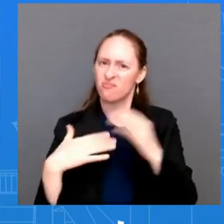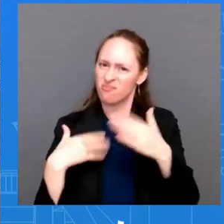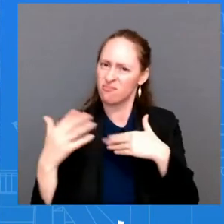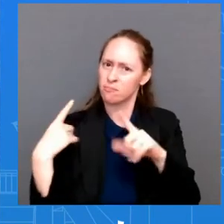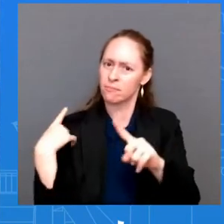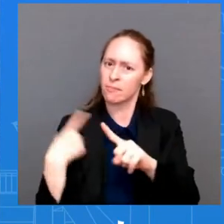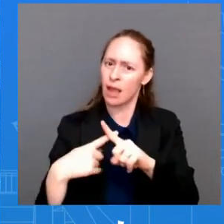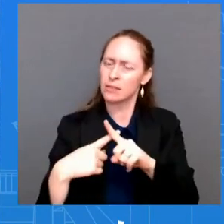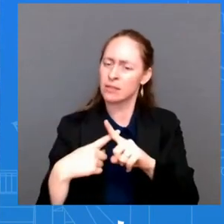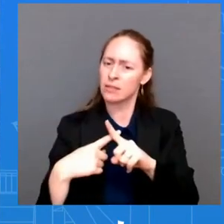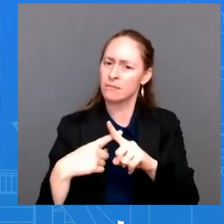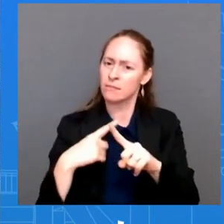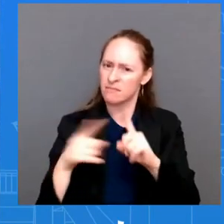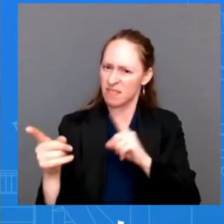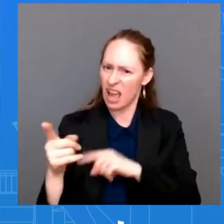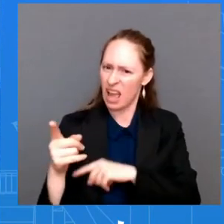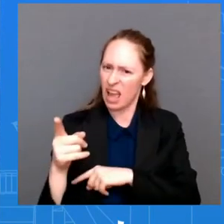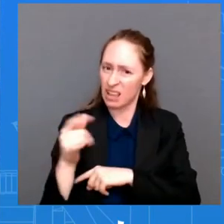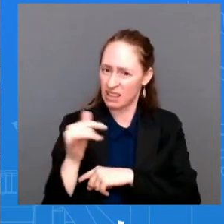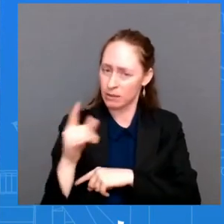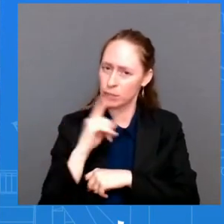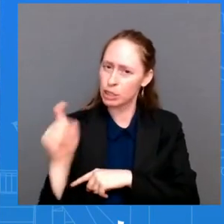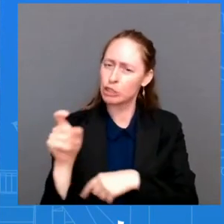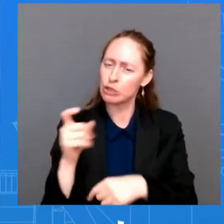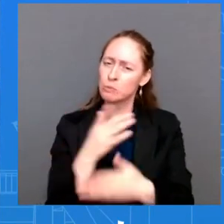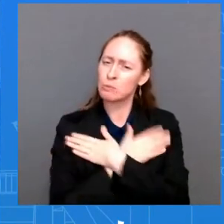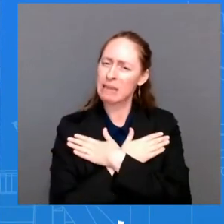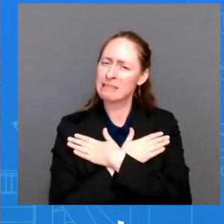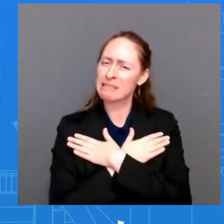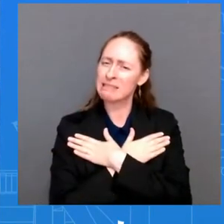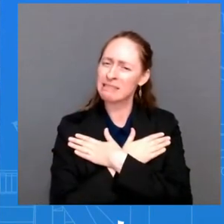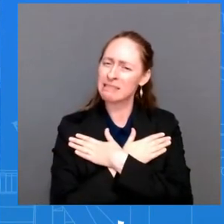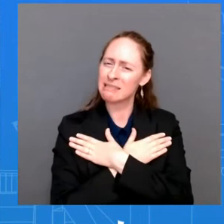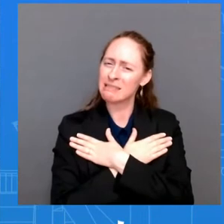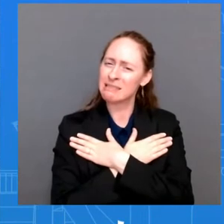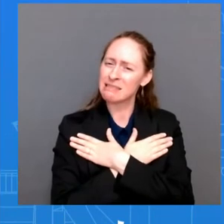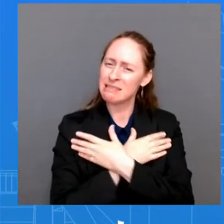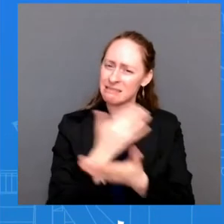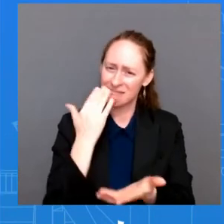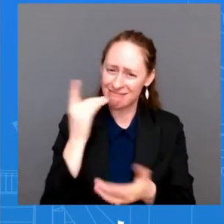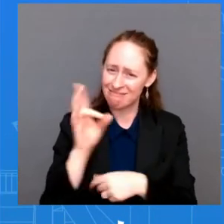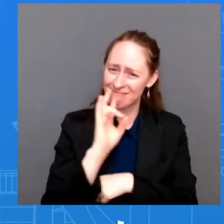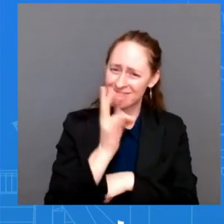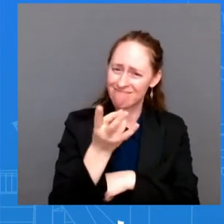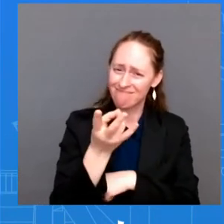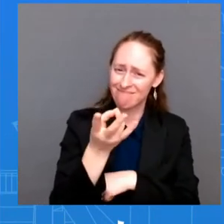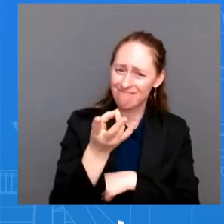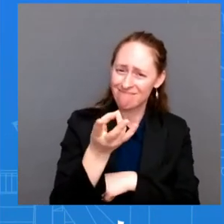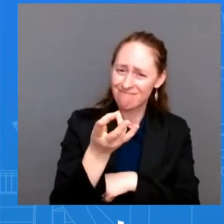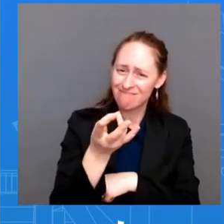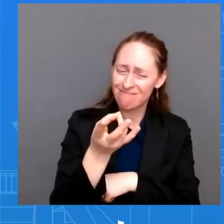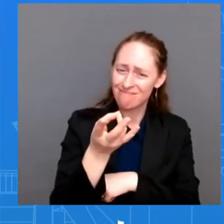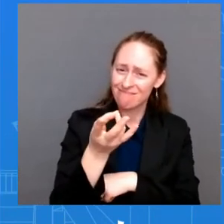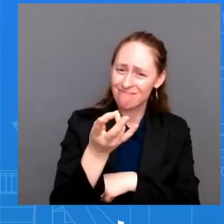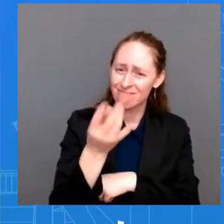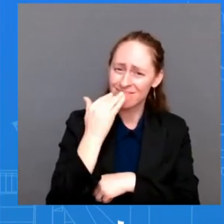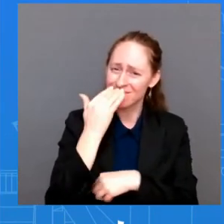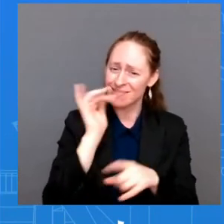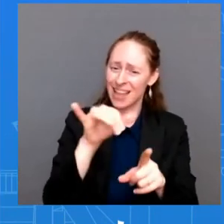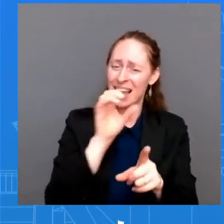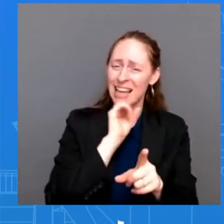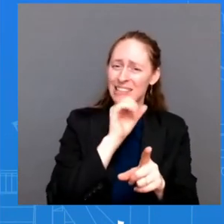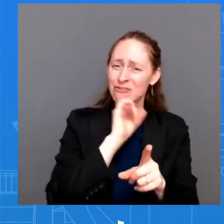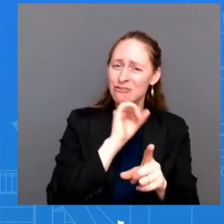79 or 46, has to rest when you get this. Ms. Jean No, just to answer that very.